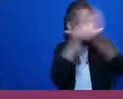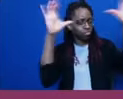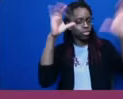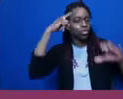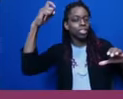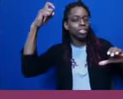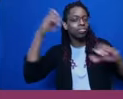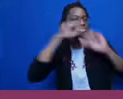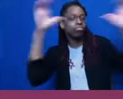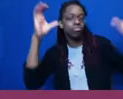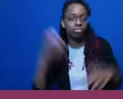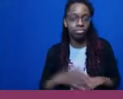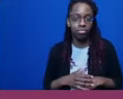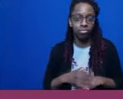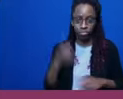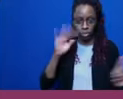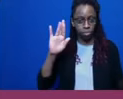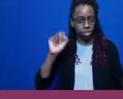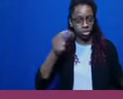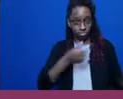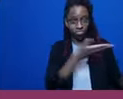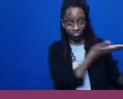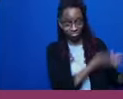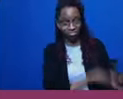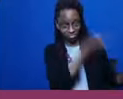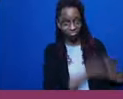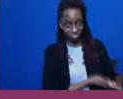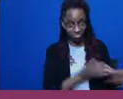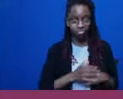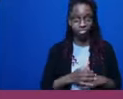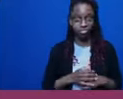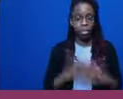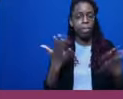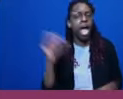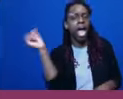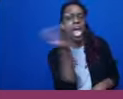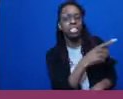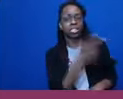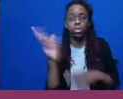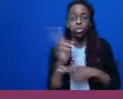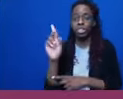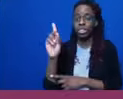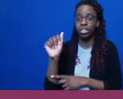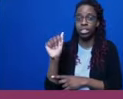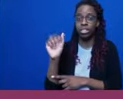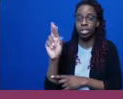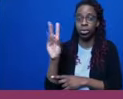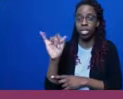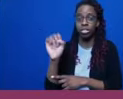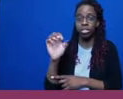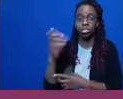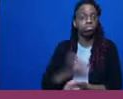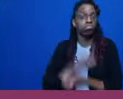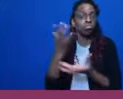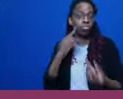You might ask them to use Darwish's poem as inspiration. And you could use prompts. We're not going to do this today